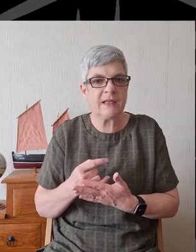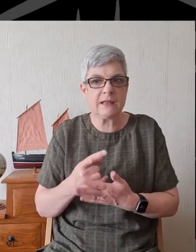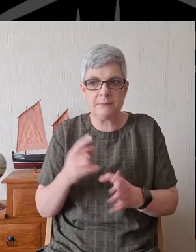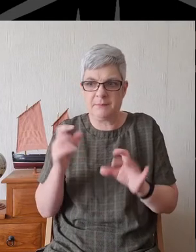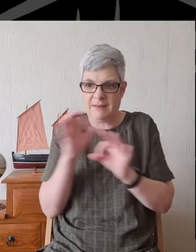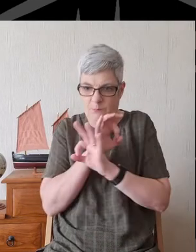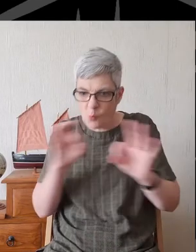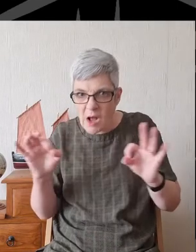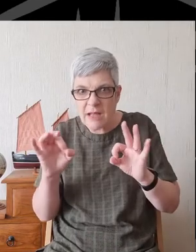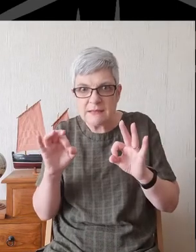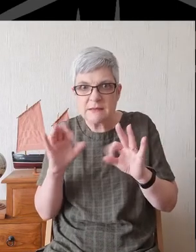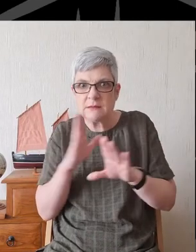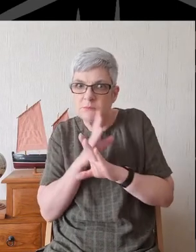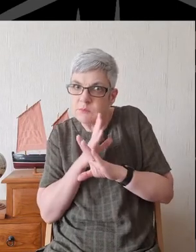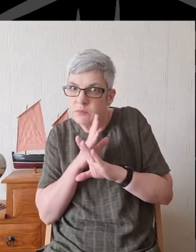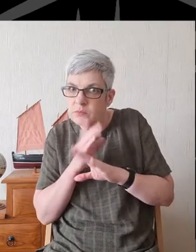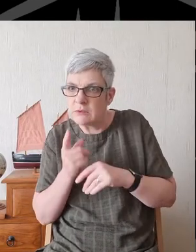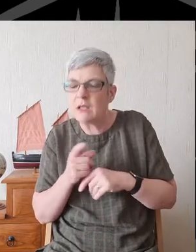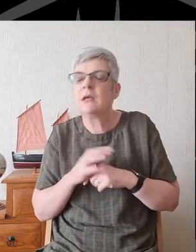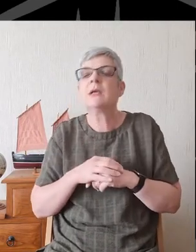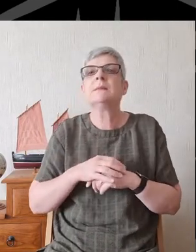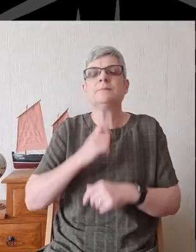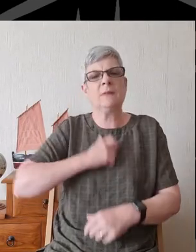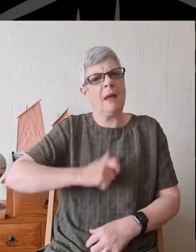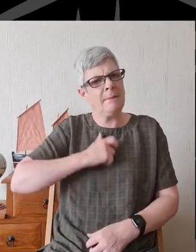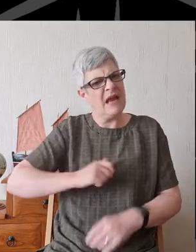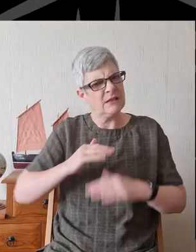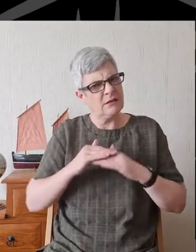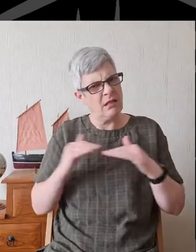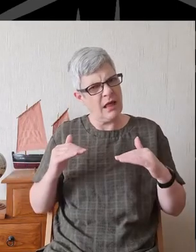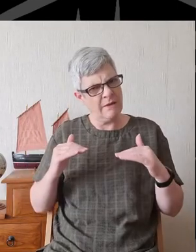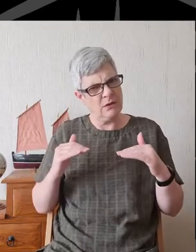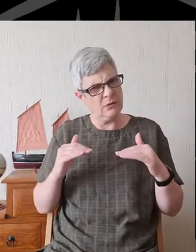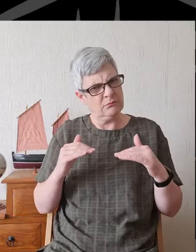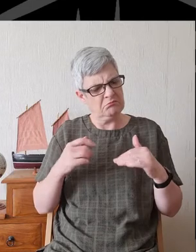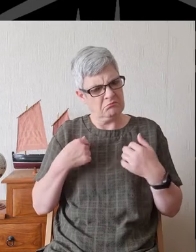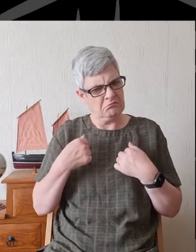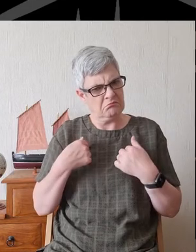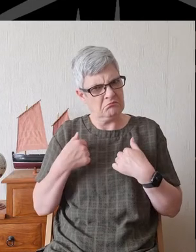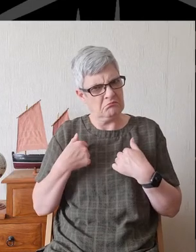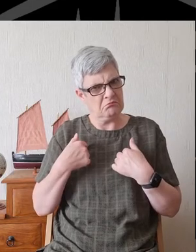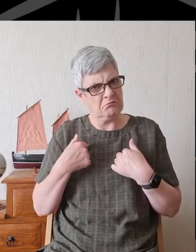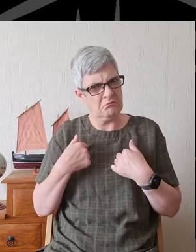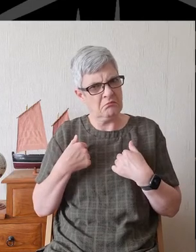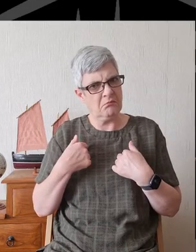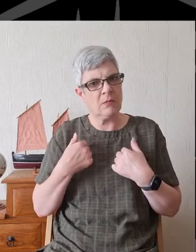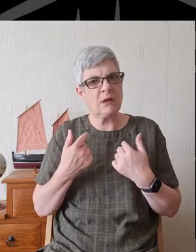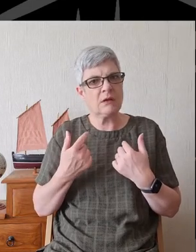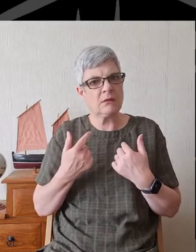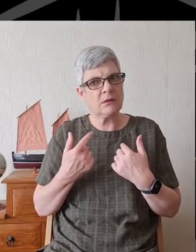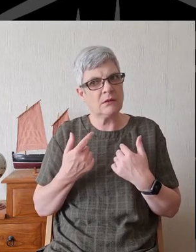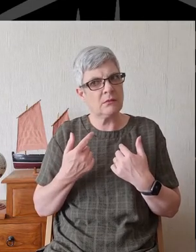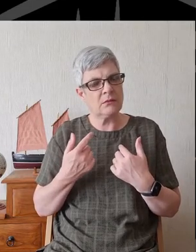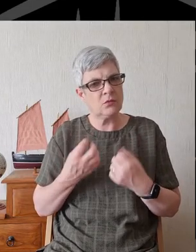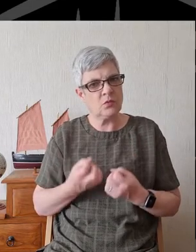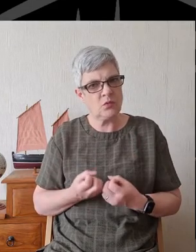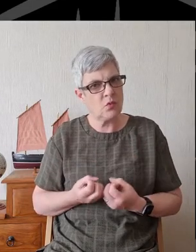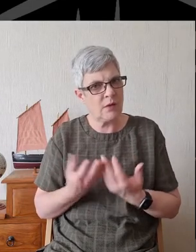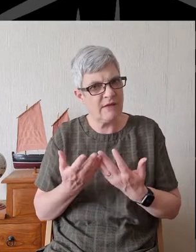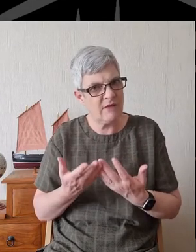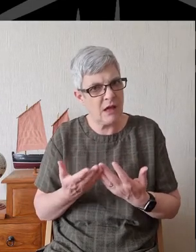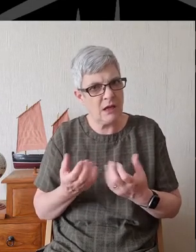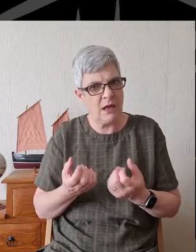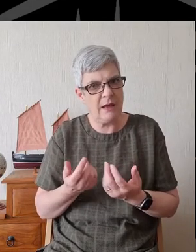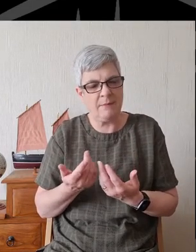And at a personal level, which of us is immune from giving in to ulterior motives?